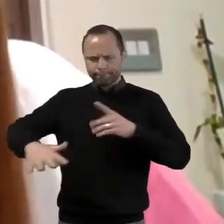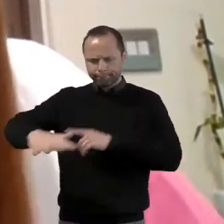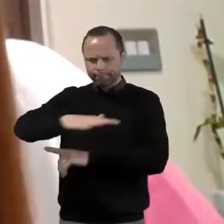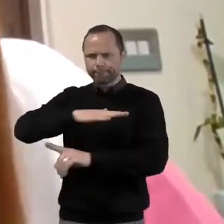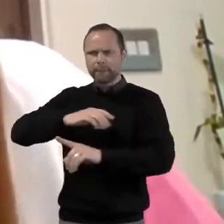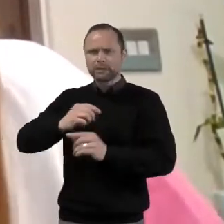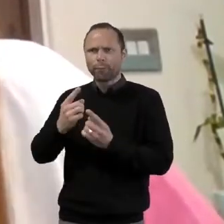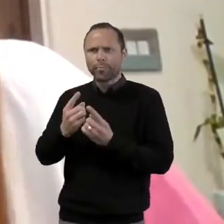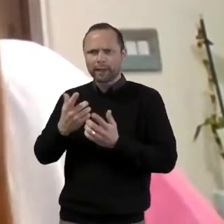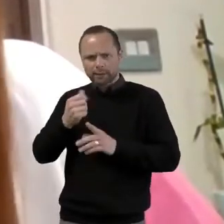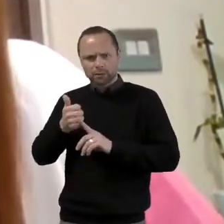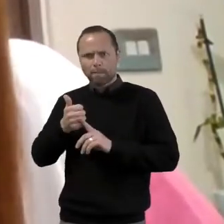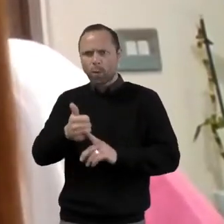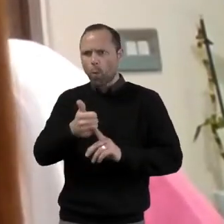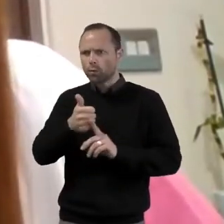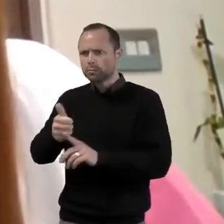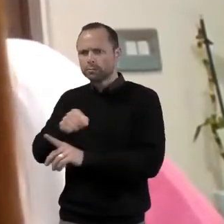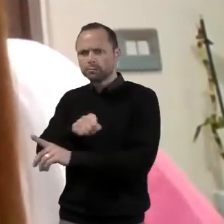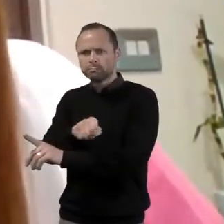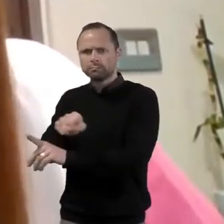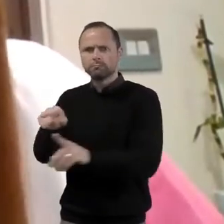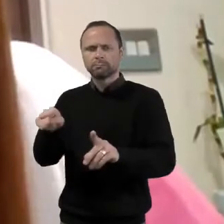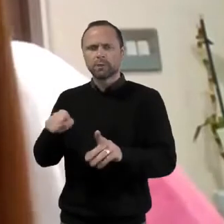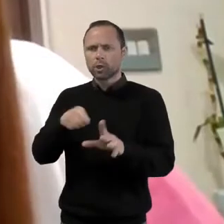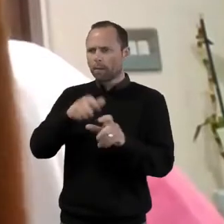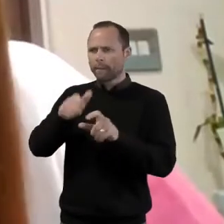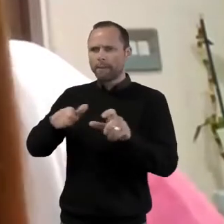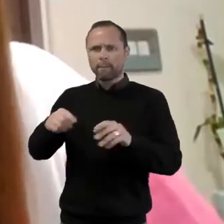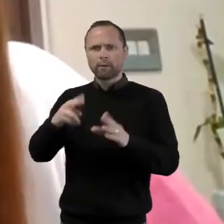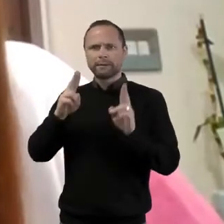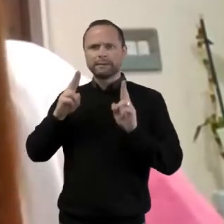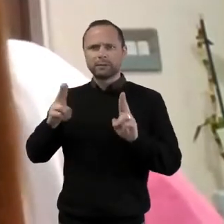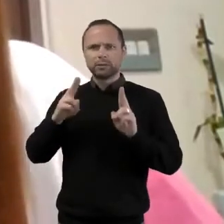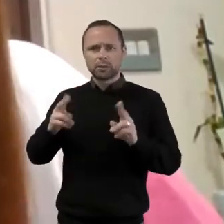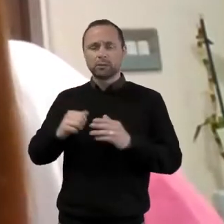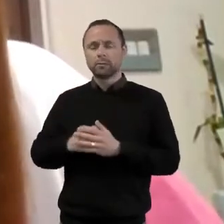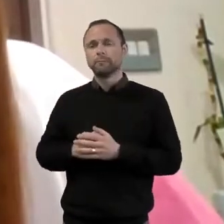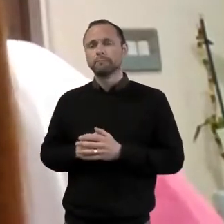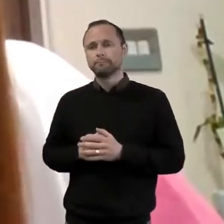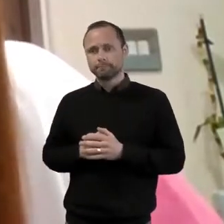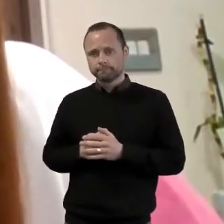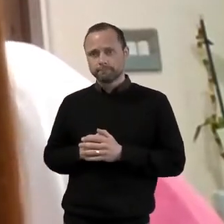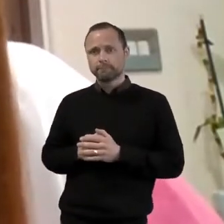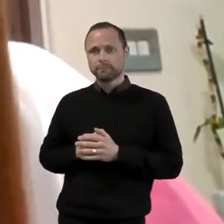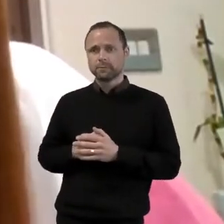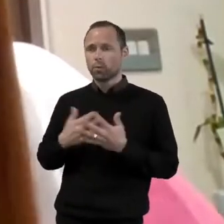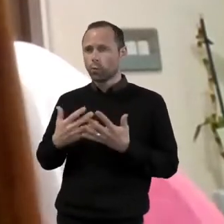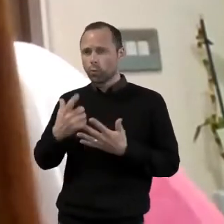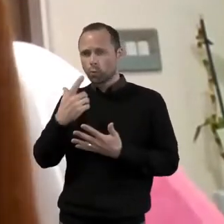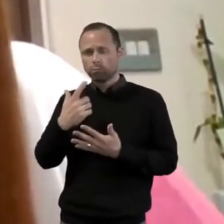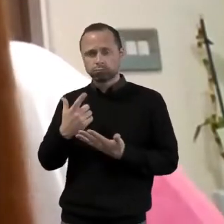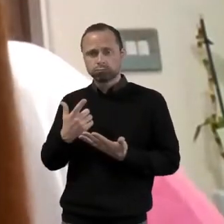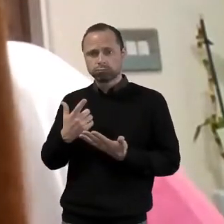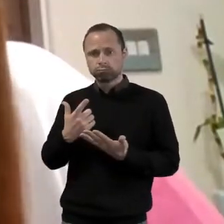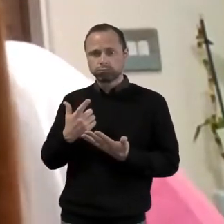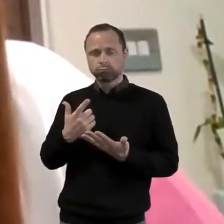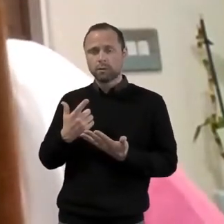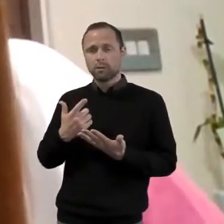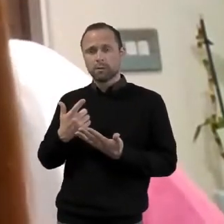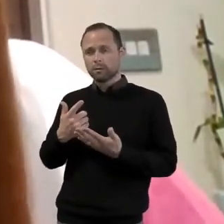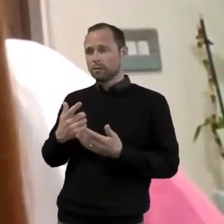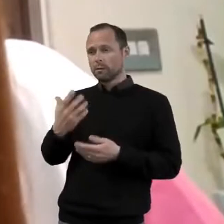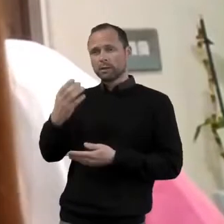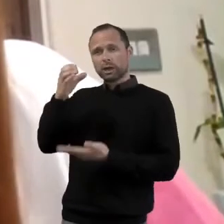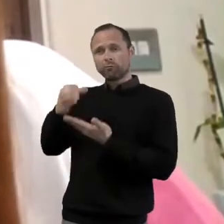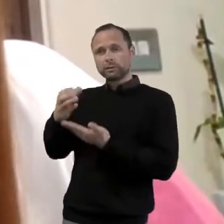Prayer spaces in schools are a great charity for getting you thinking about what it might look like